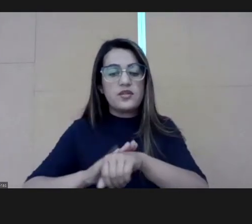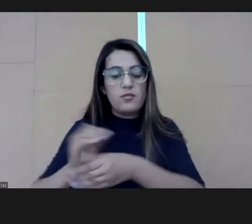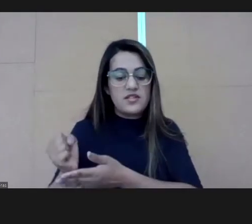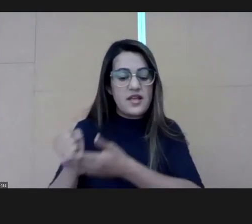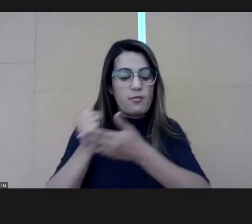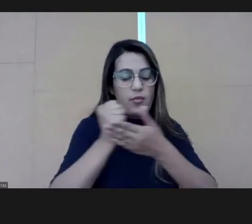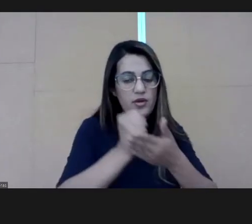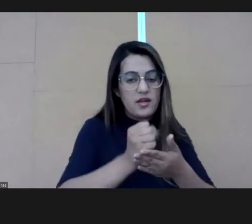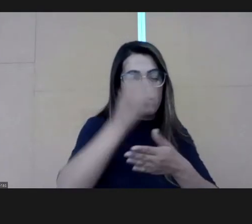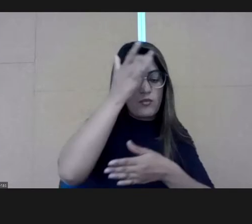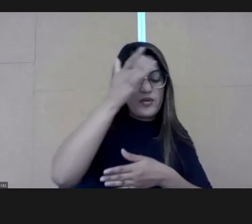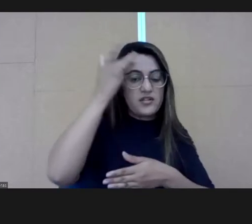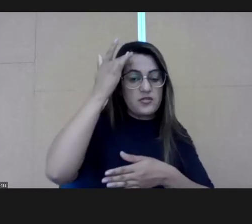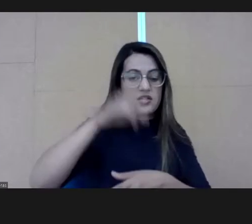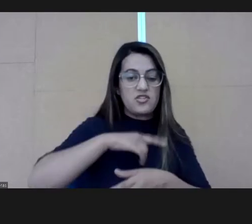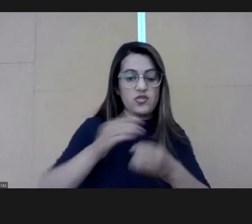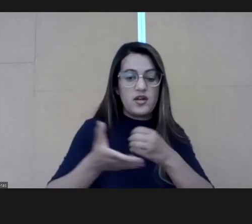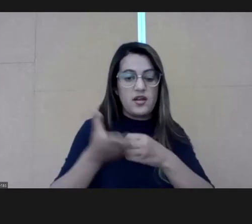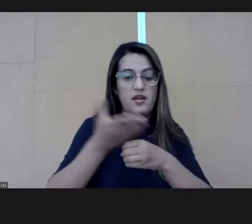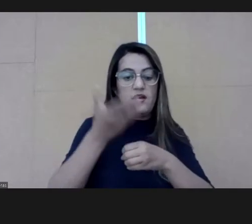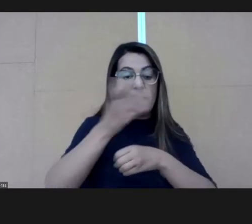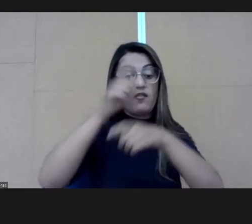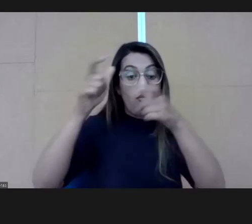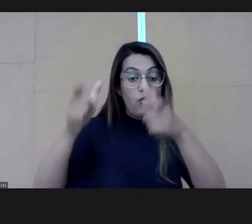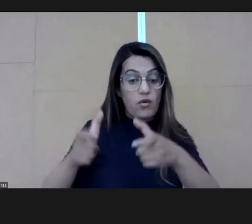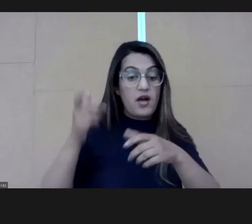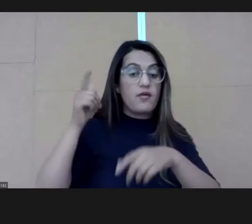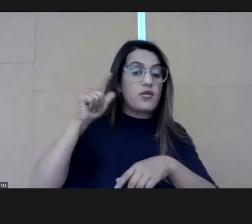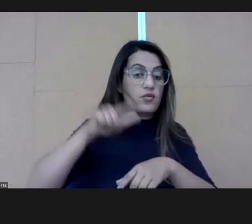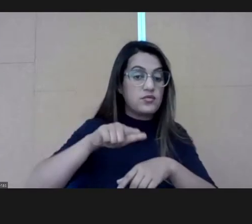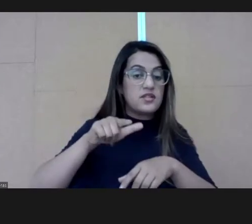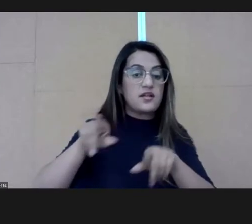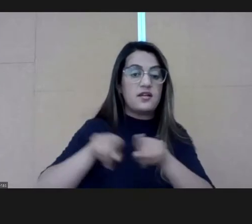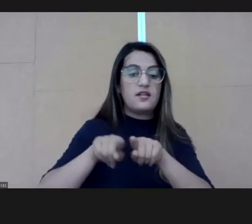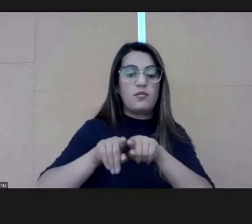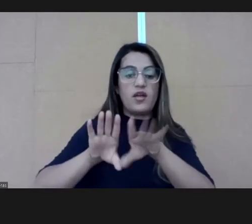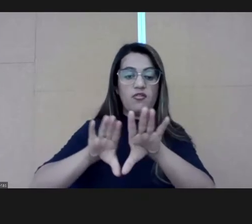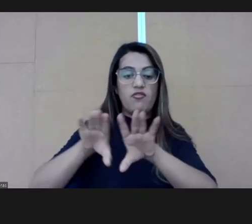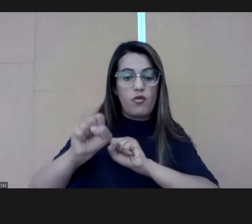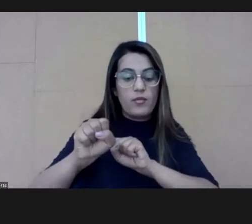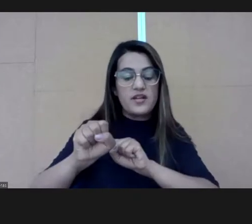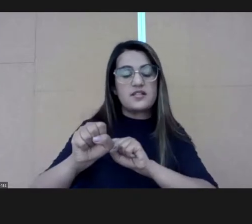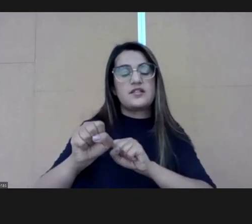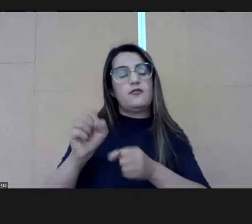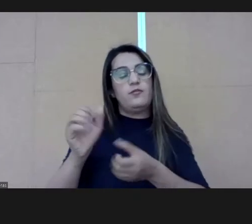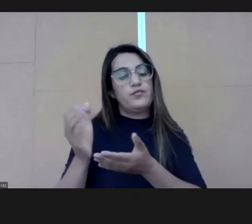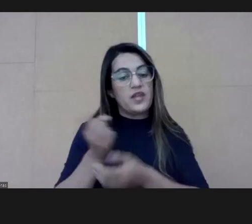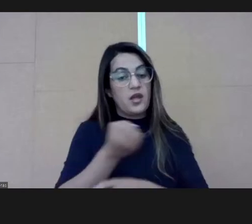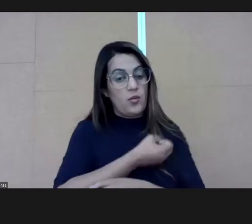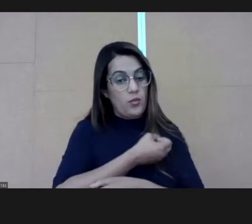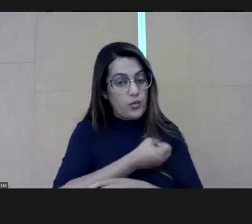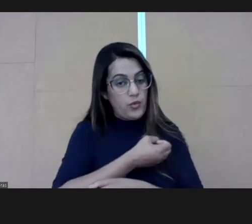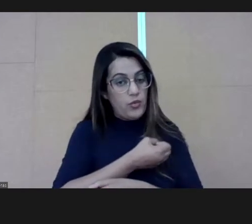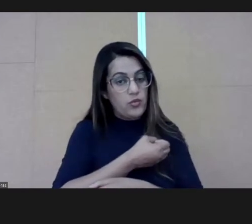time. We were counting on people that had the experience with local governments. And the numbers